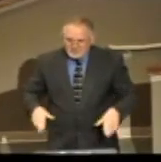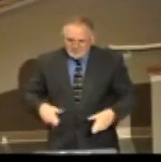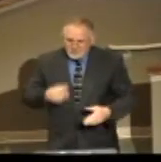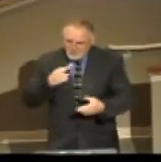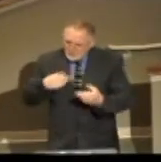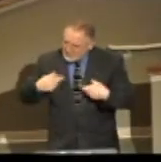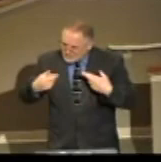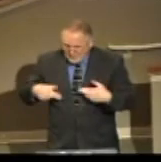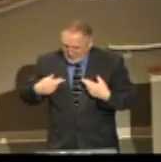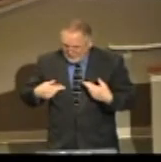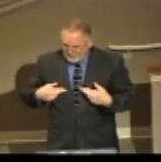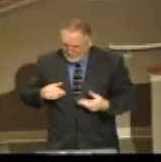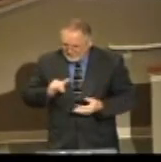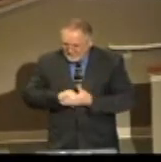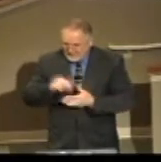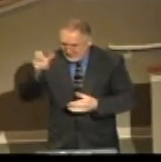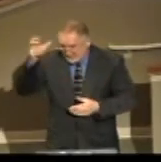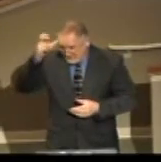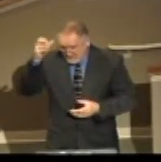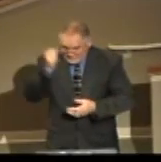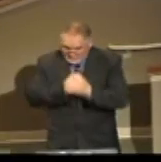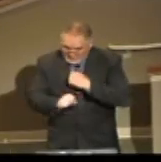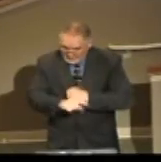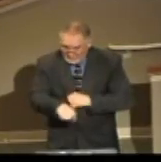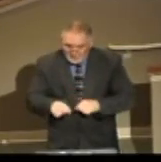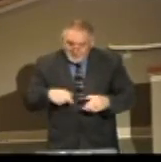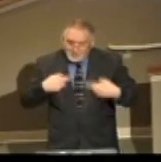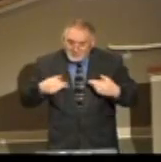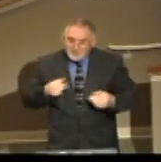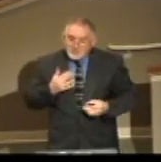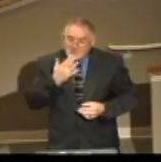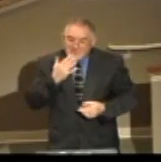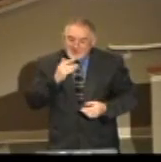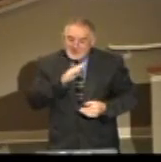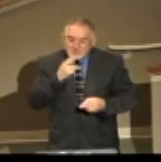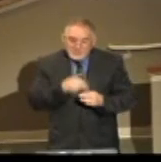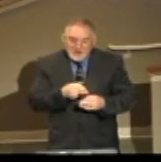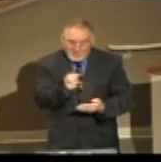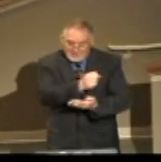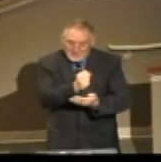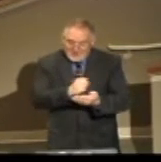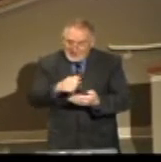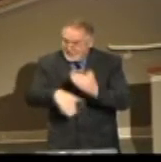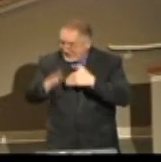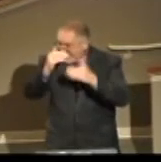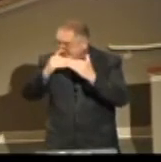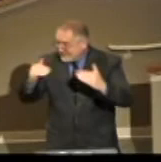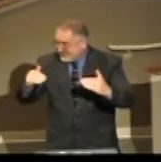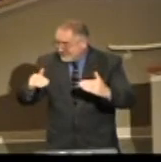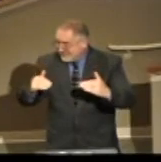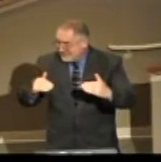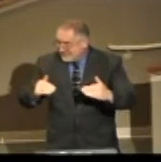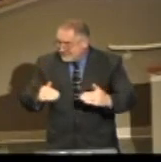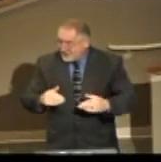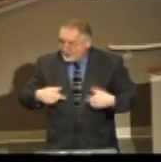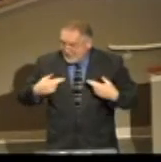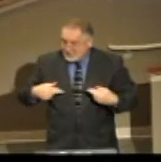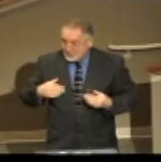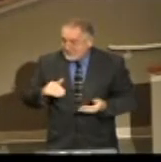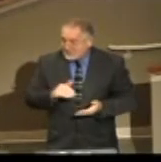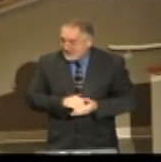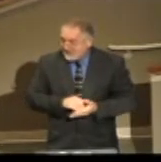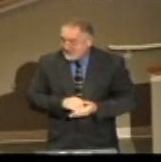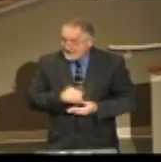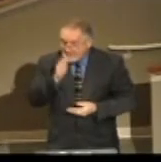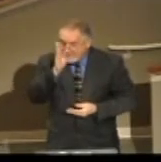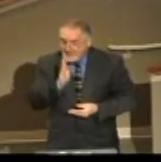to you, but rather rejoice because your name is written down in heaven. If you want something to rejoice about today, rejoice again. Thank